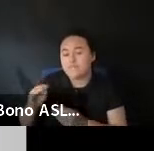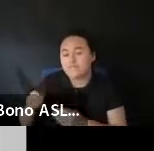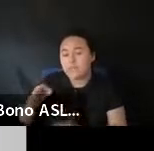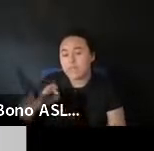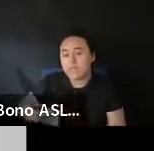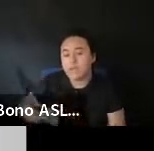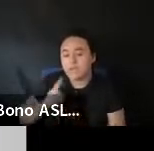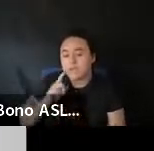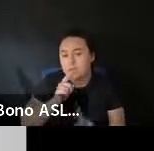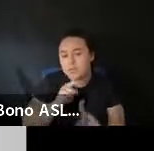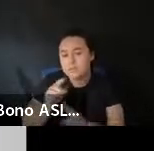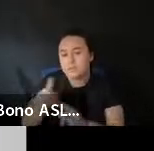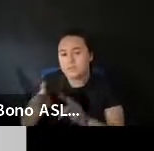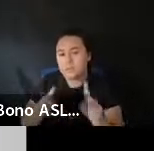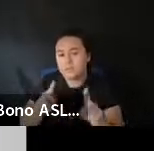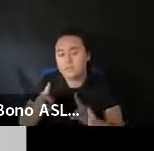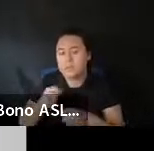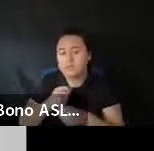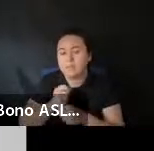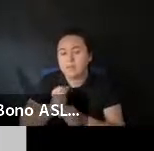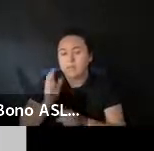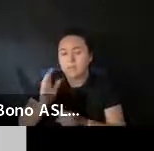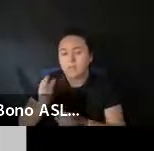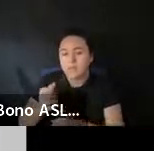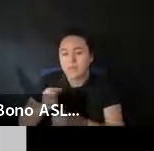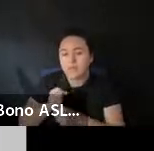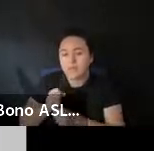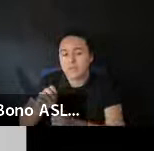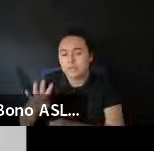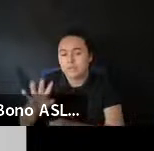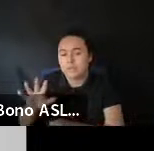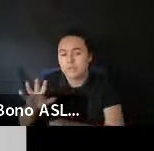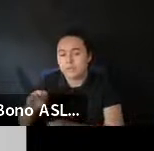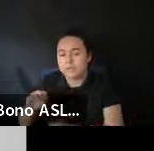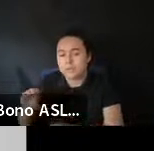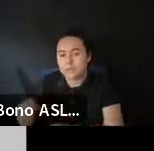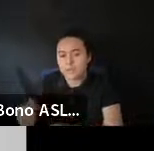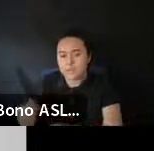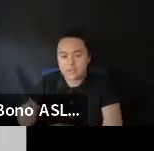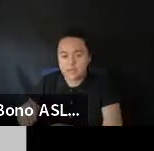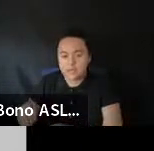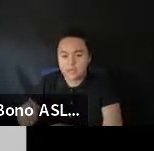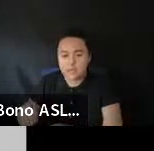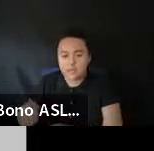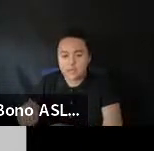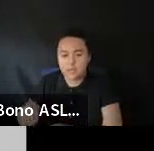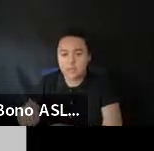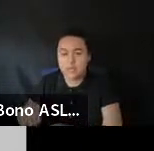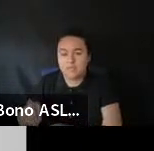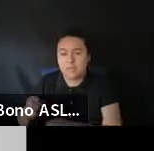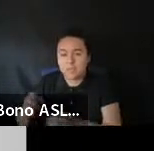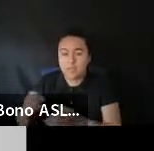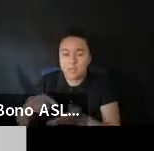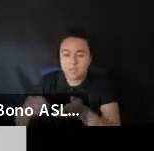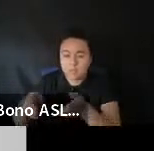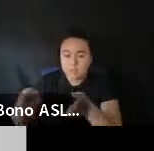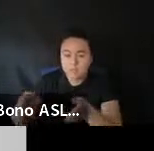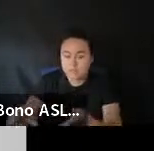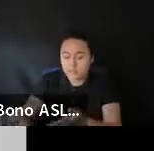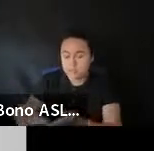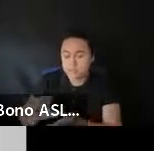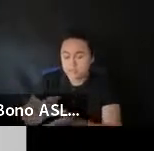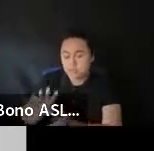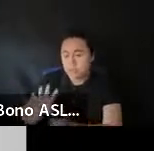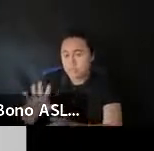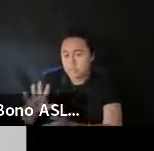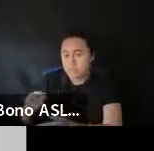individuals. Uh. Production would. Would get. 45% of what they pay a person. Um. If they. Uh. Earned